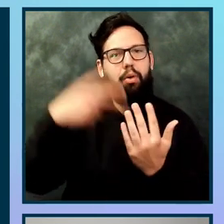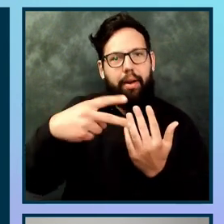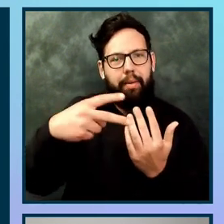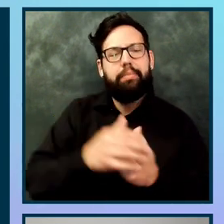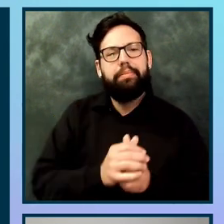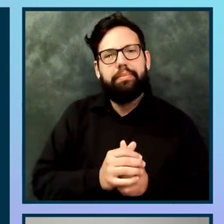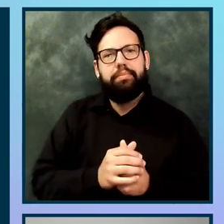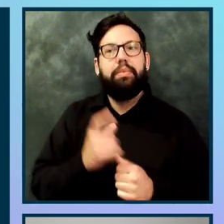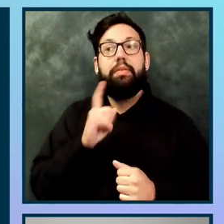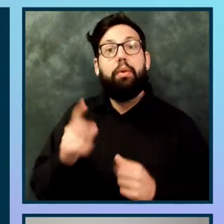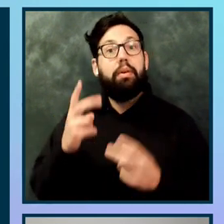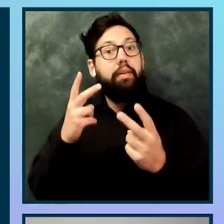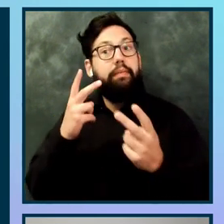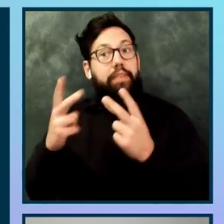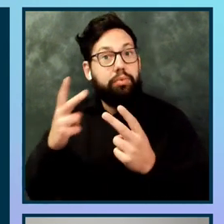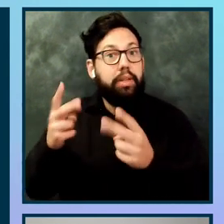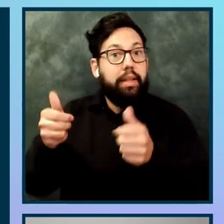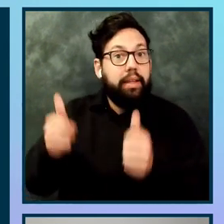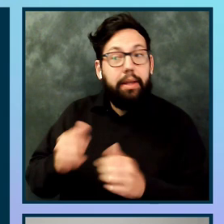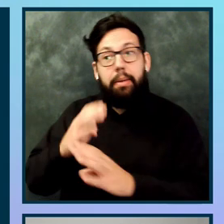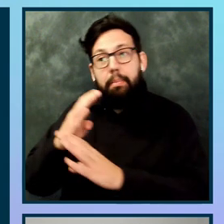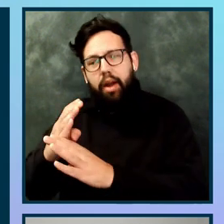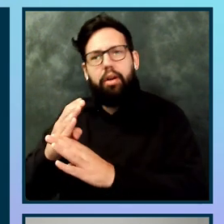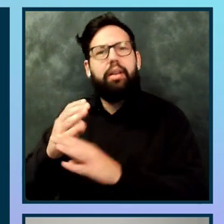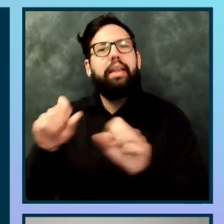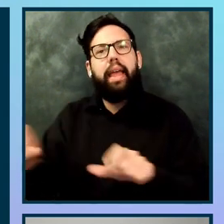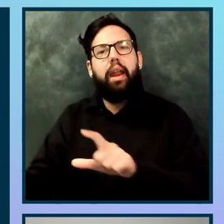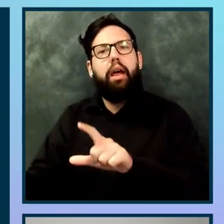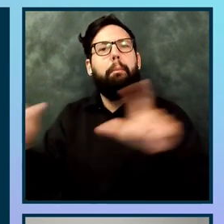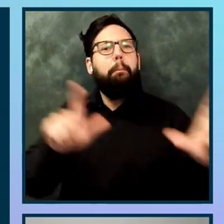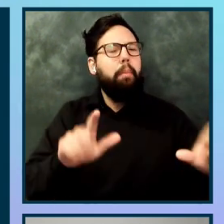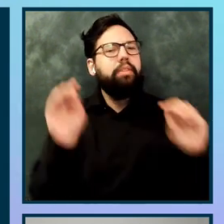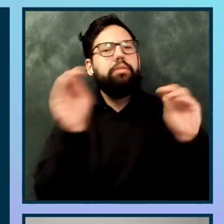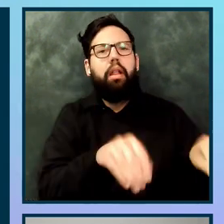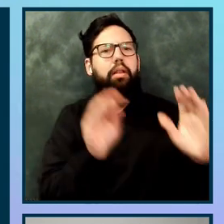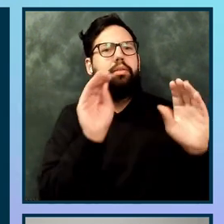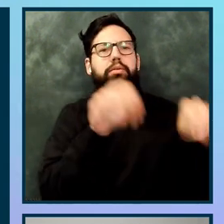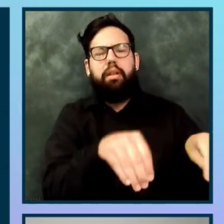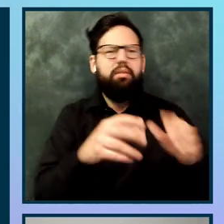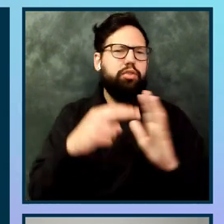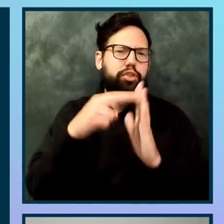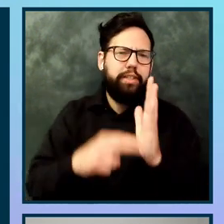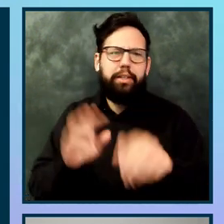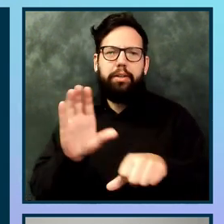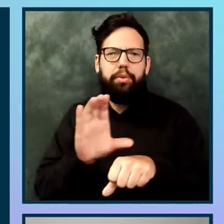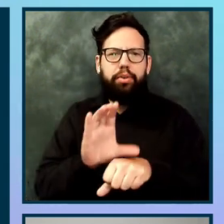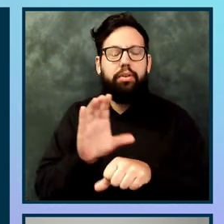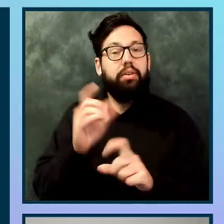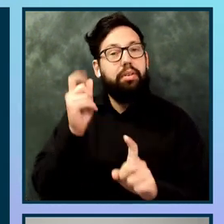impaired users to read the text that is displayed on the computer screen. Every operating system has their own